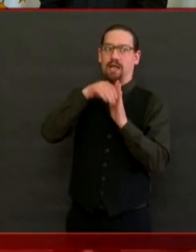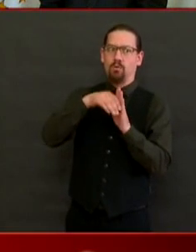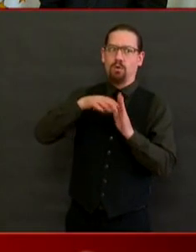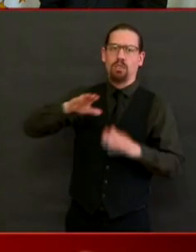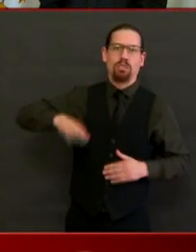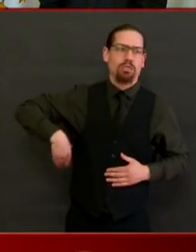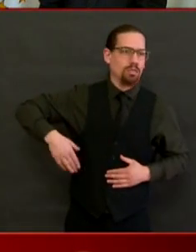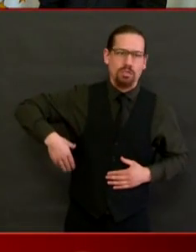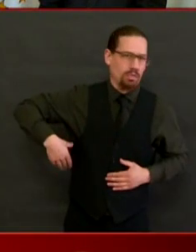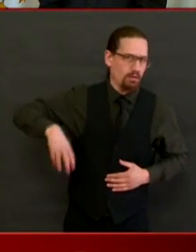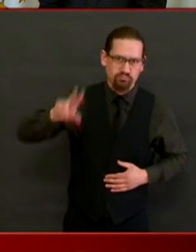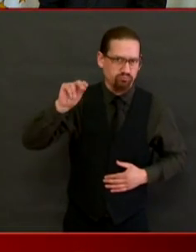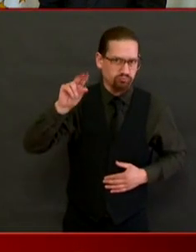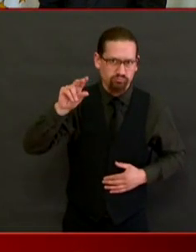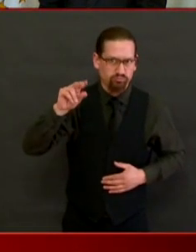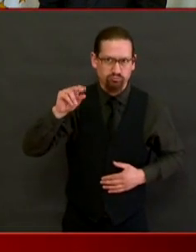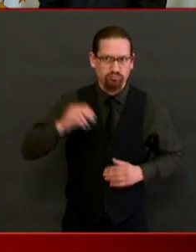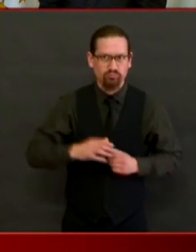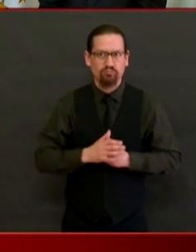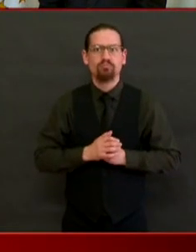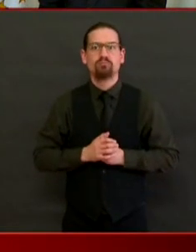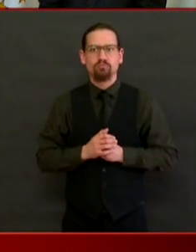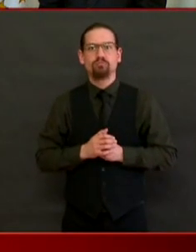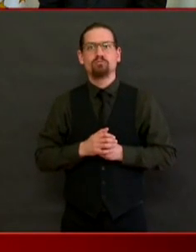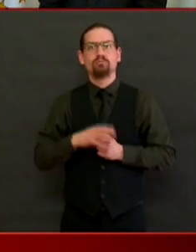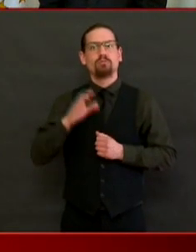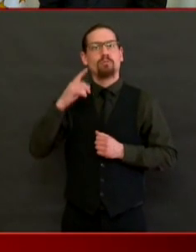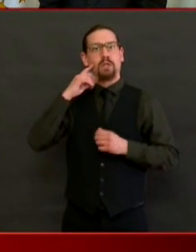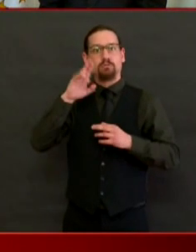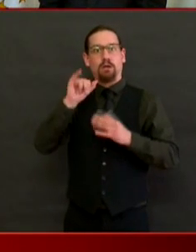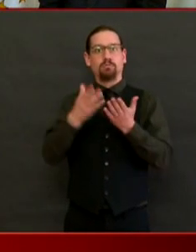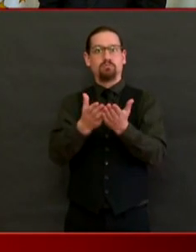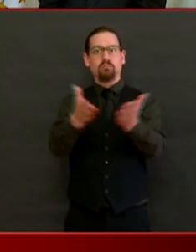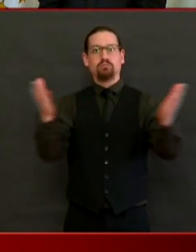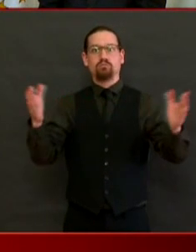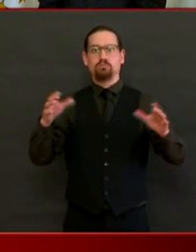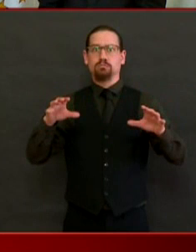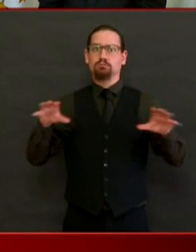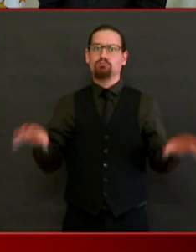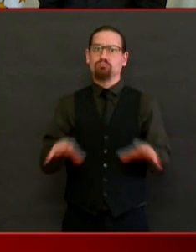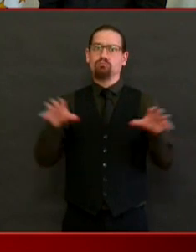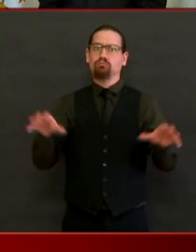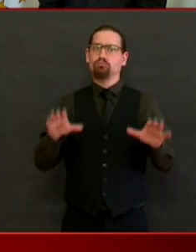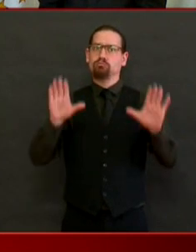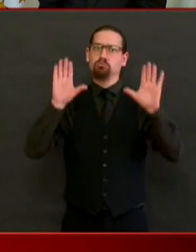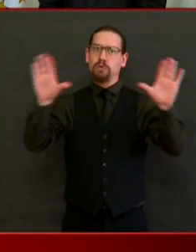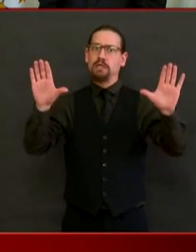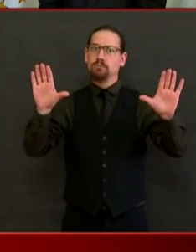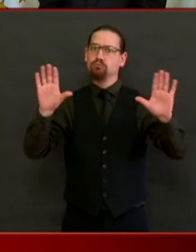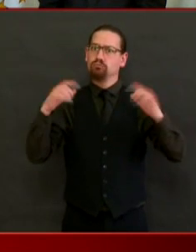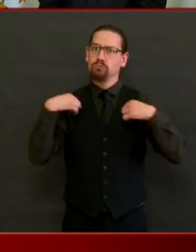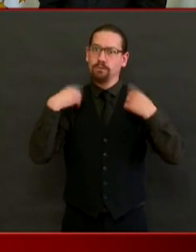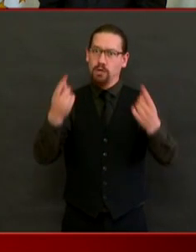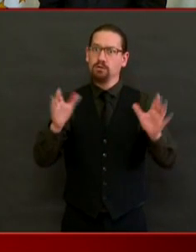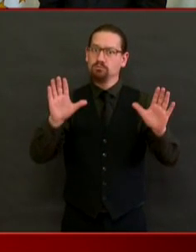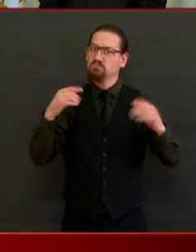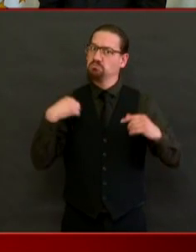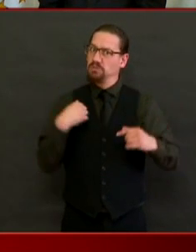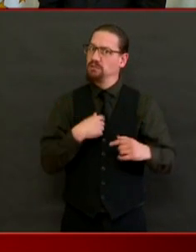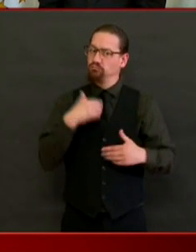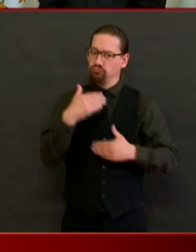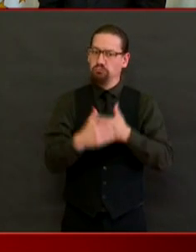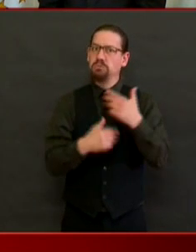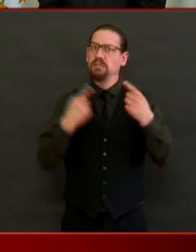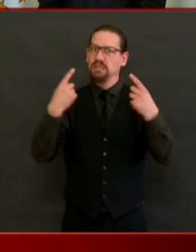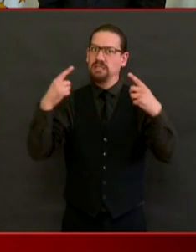I do think because of the great work of Rhode Islanders, we have been successful in reducing